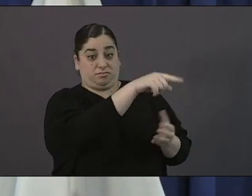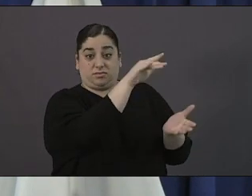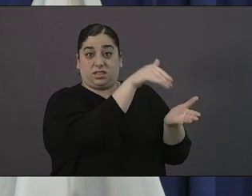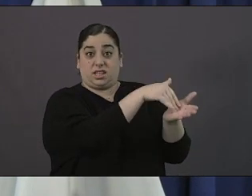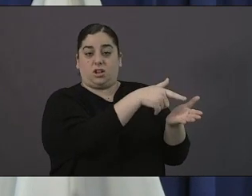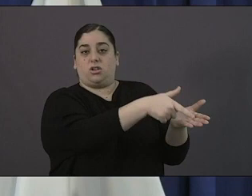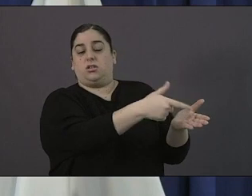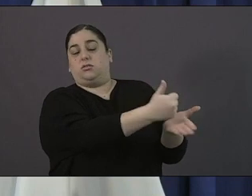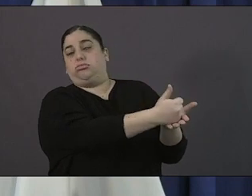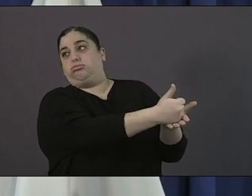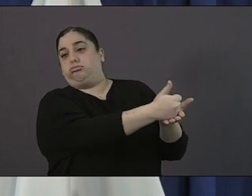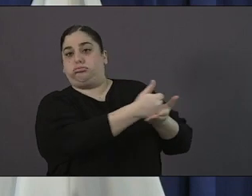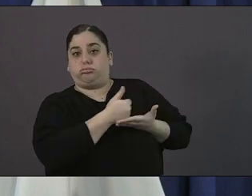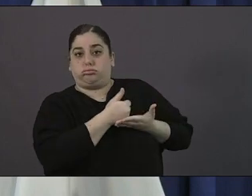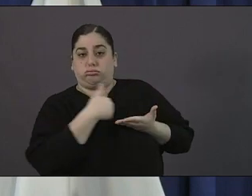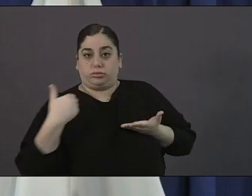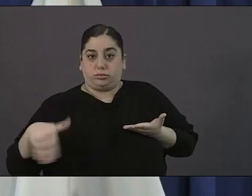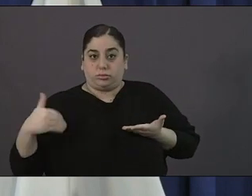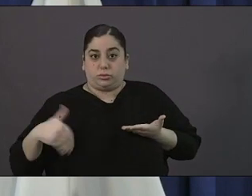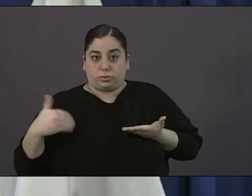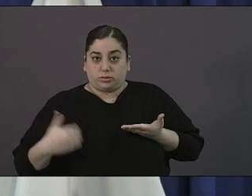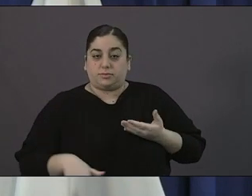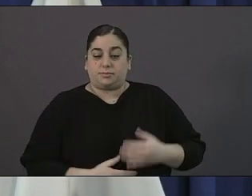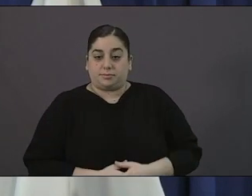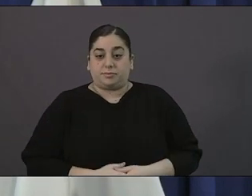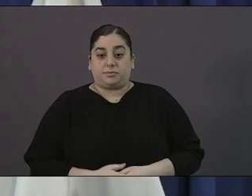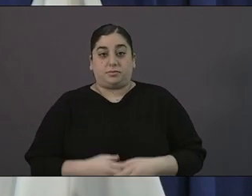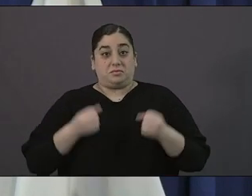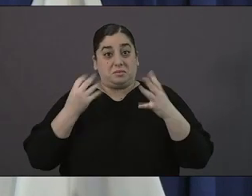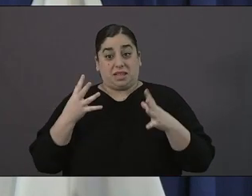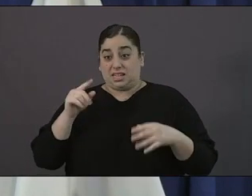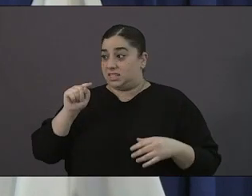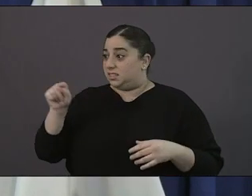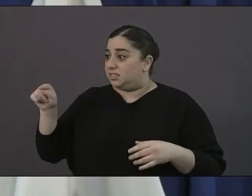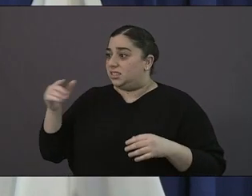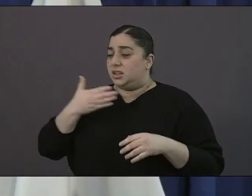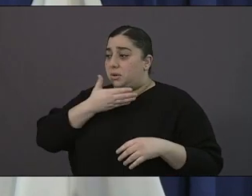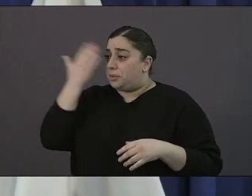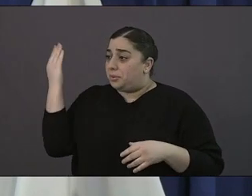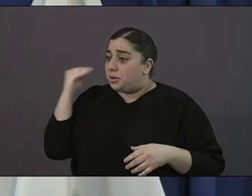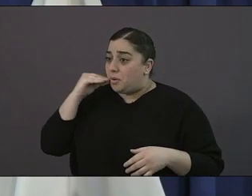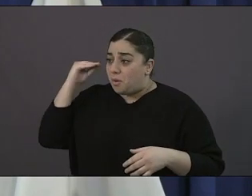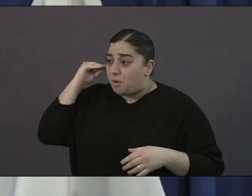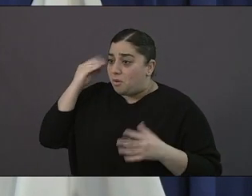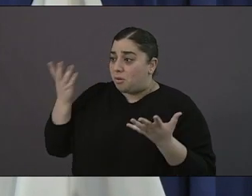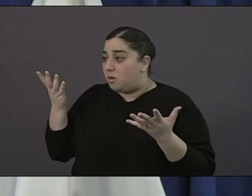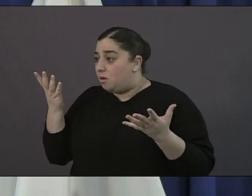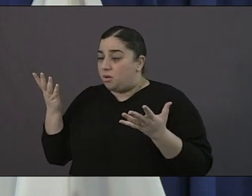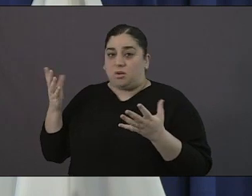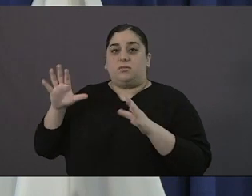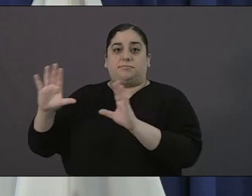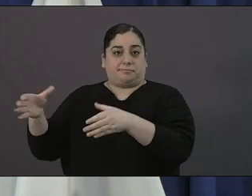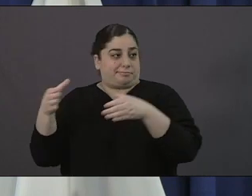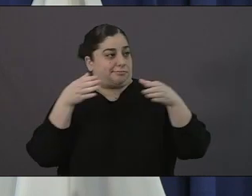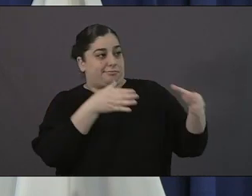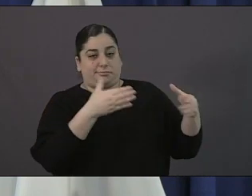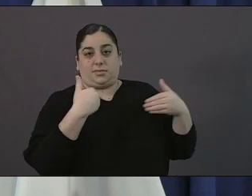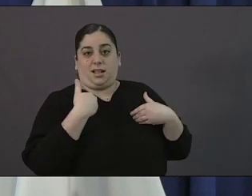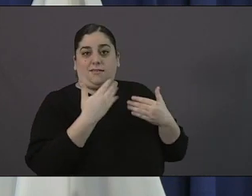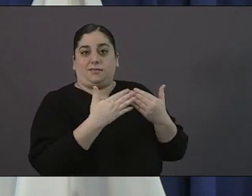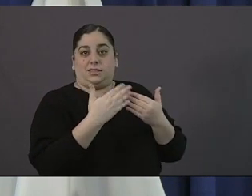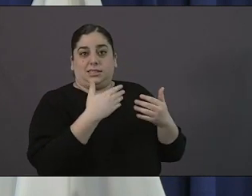particularly for folks that are unsheltered we have our cross-agency outreach teams that are out there now every single day